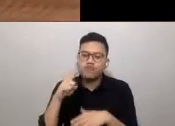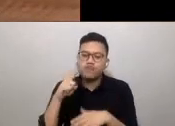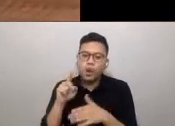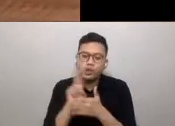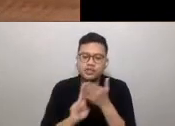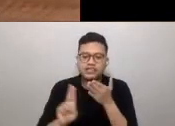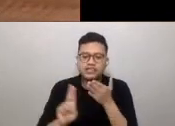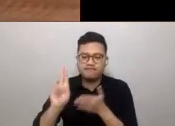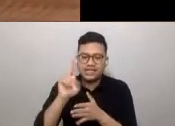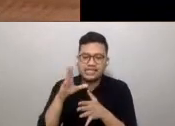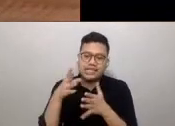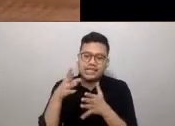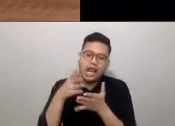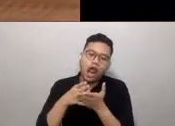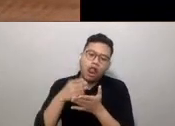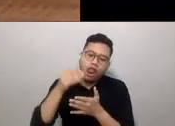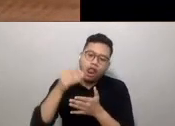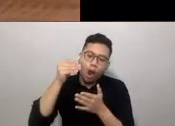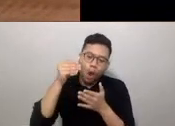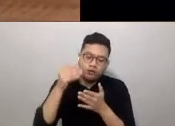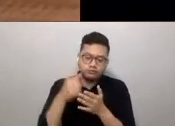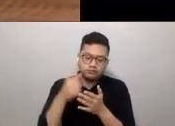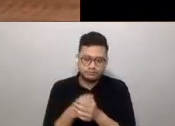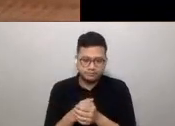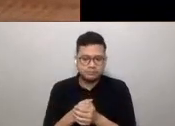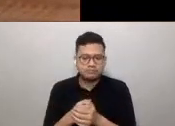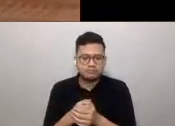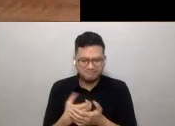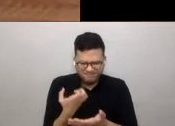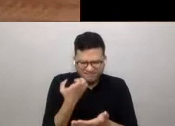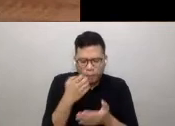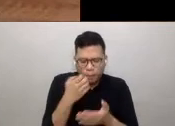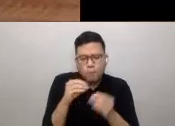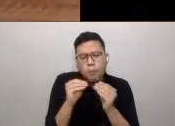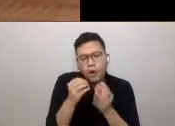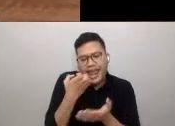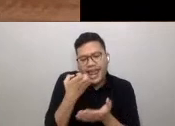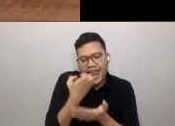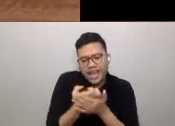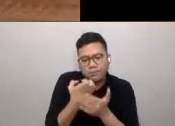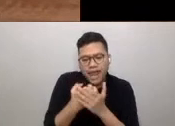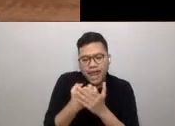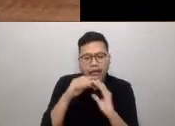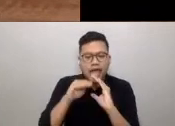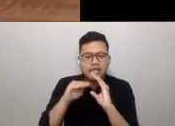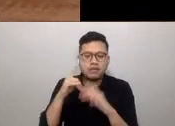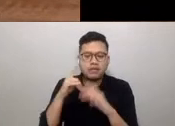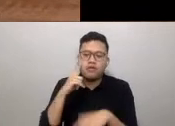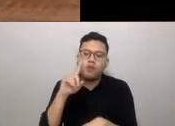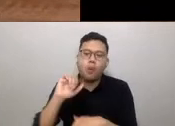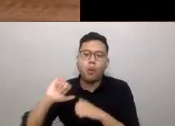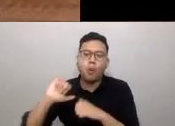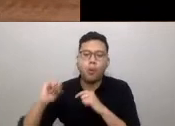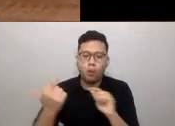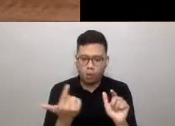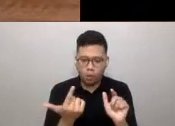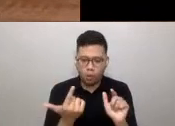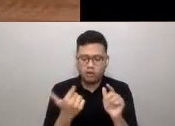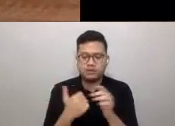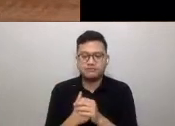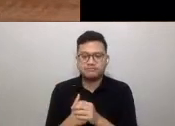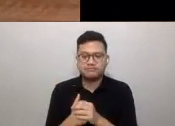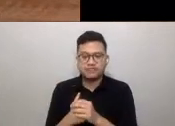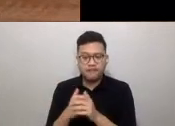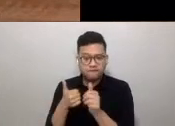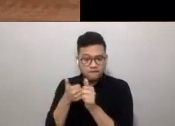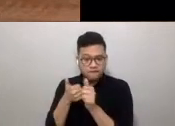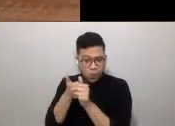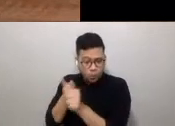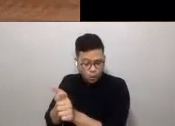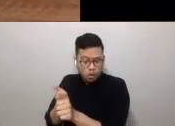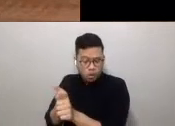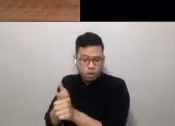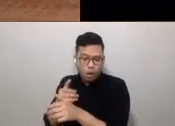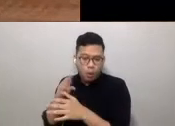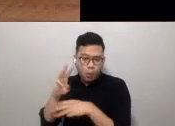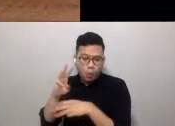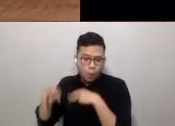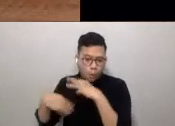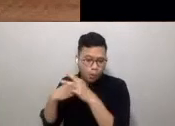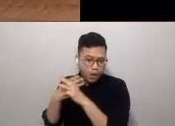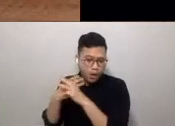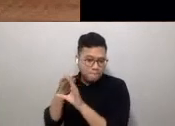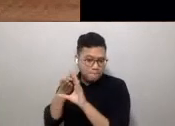make the education arena more economically accessible for all. According to a World Bank report from 2010,